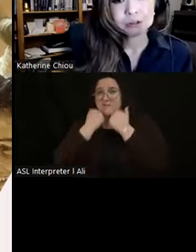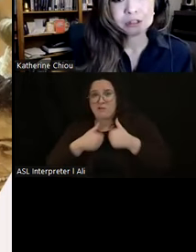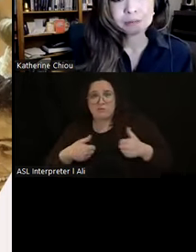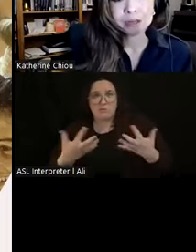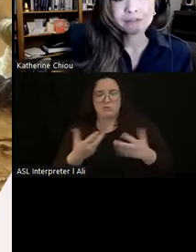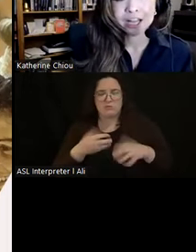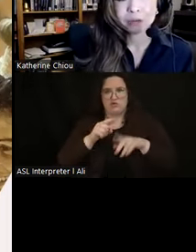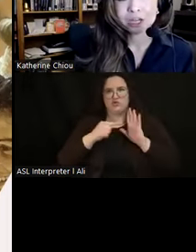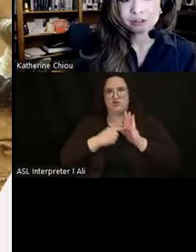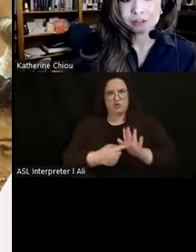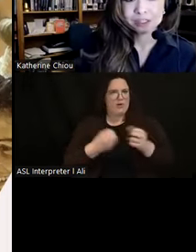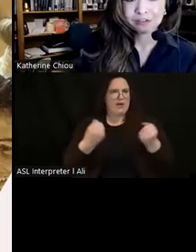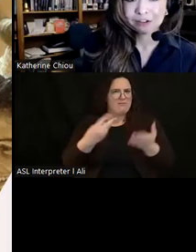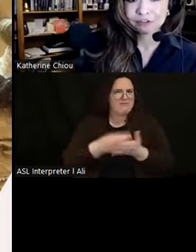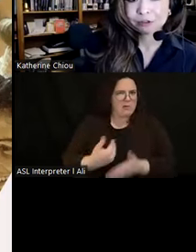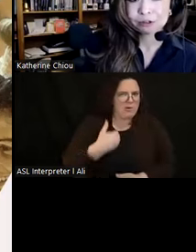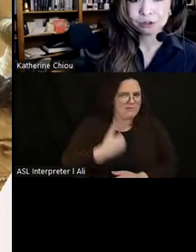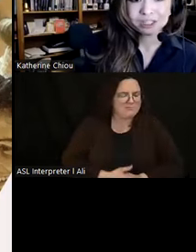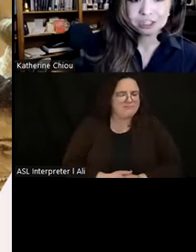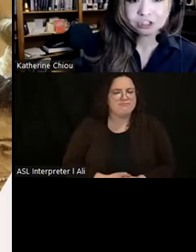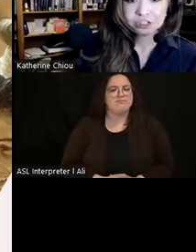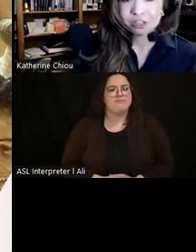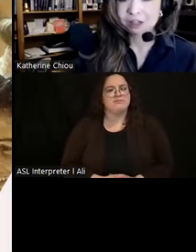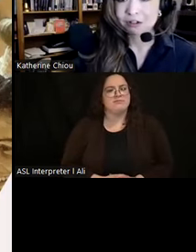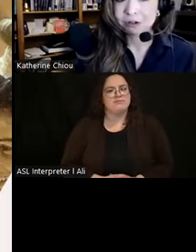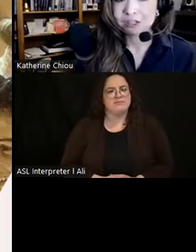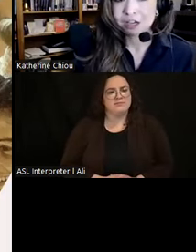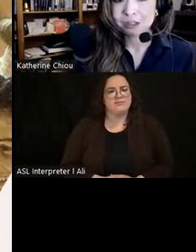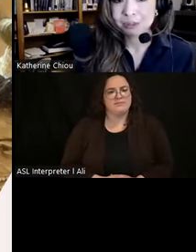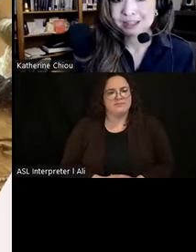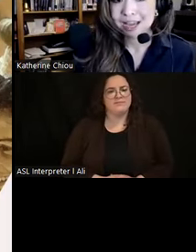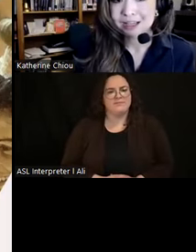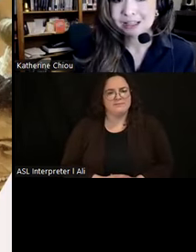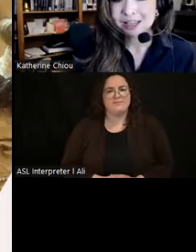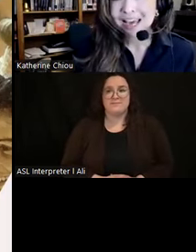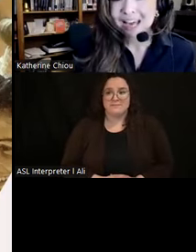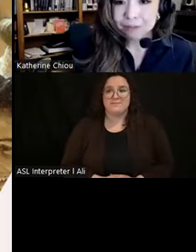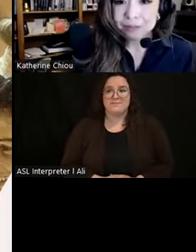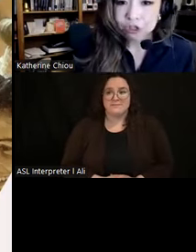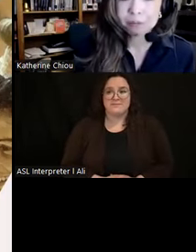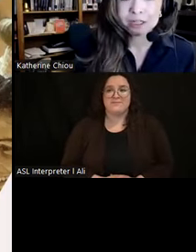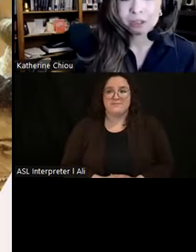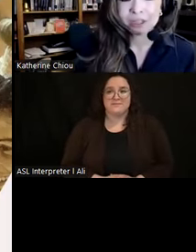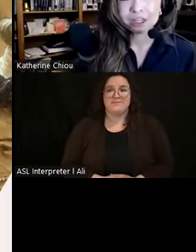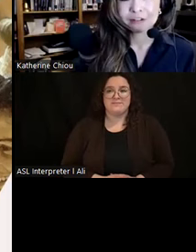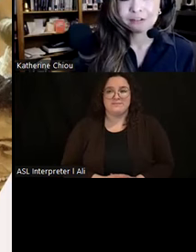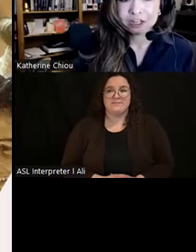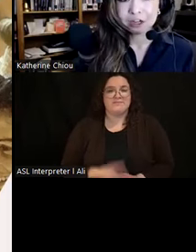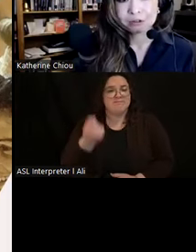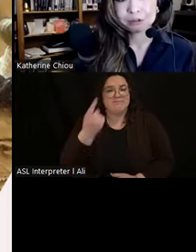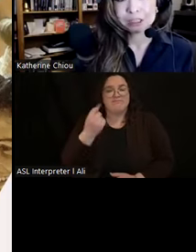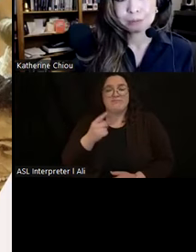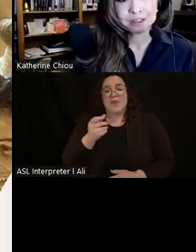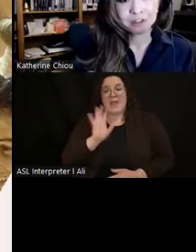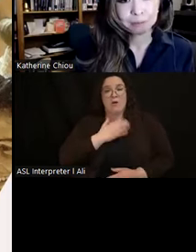that notions about the valuation of specific foods or dishes and their associations with status have to be interpreted within their very